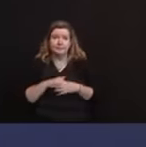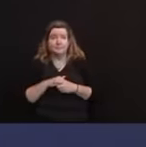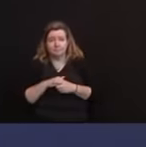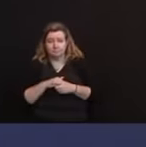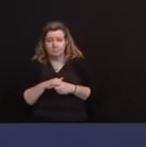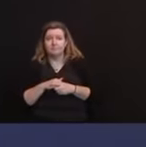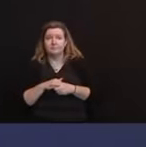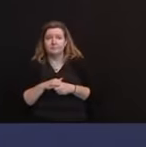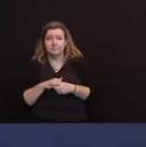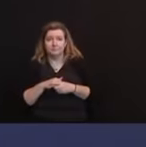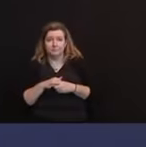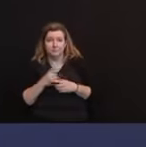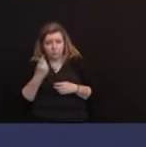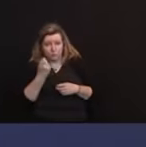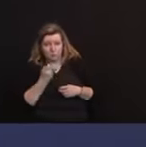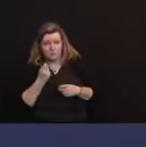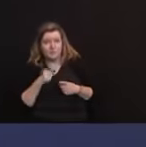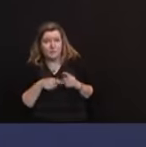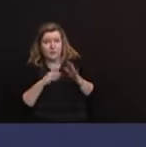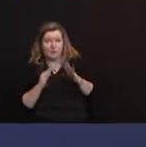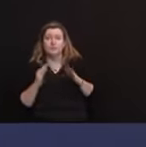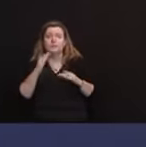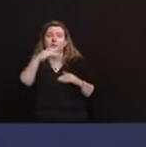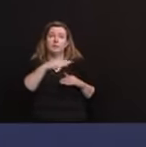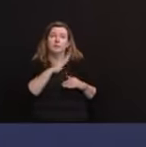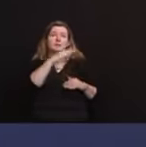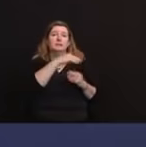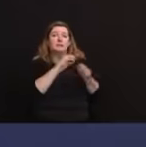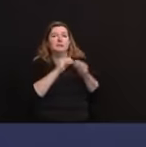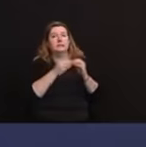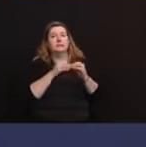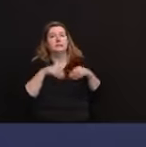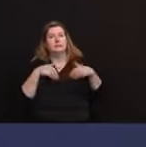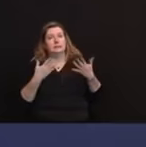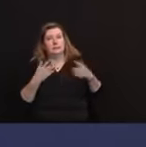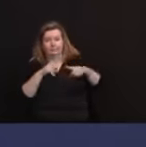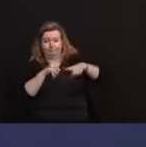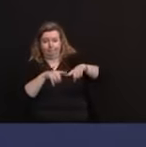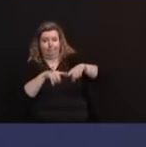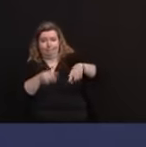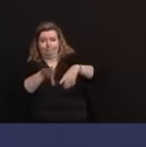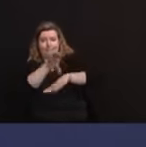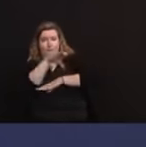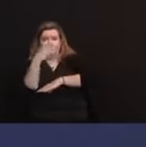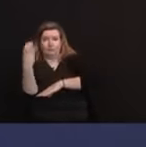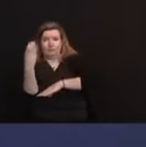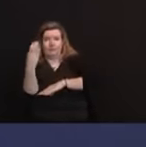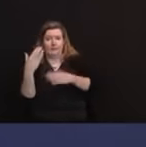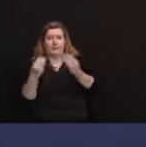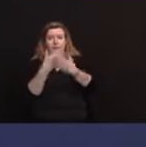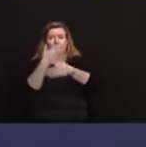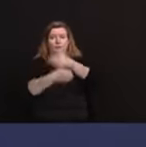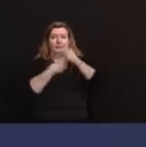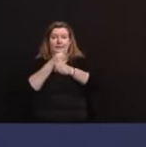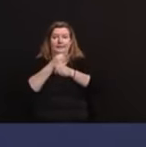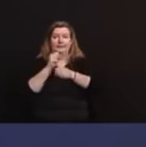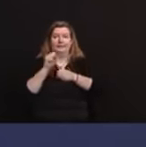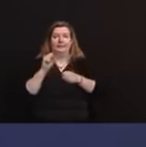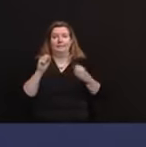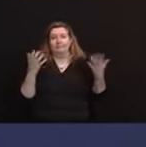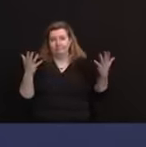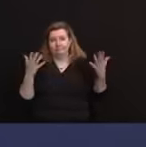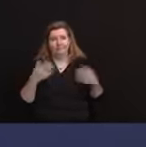you asked, Dave, and Ed answered, right? As to whether or not this is, in fact, getting in the neighborhood of a plateau or we're going to have another